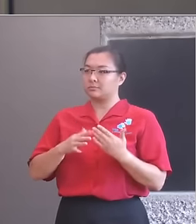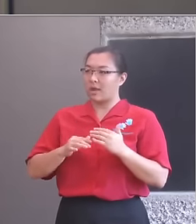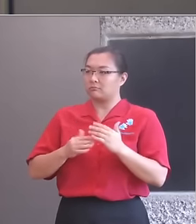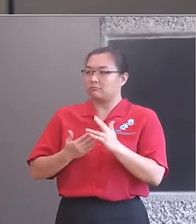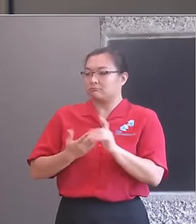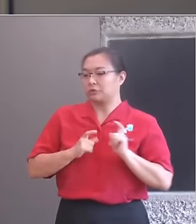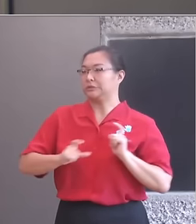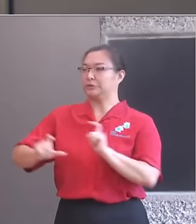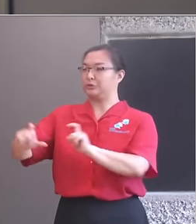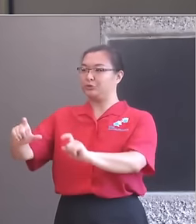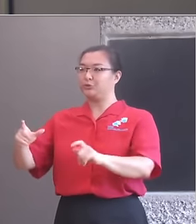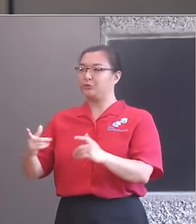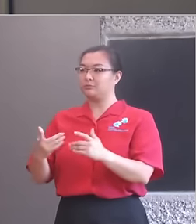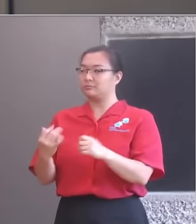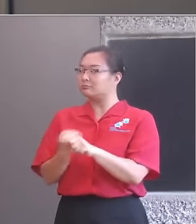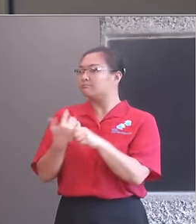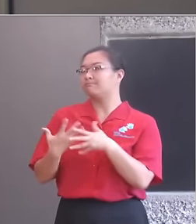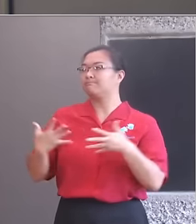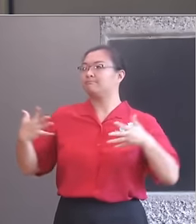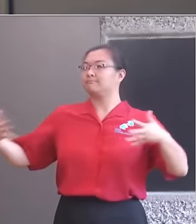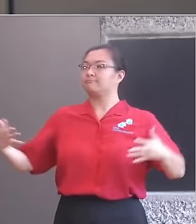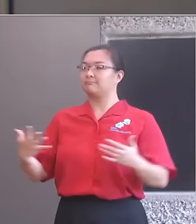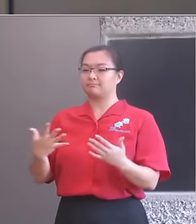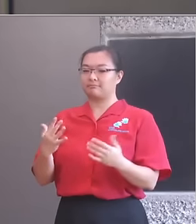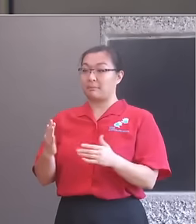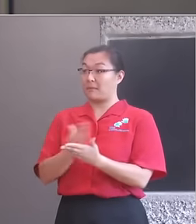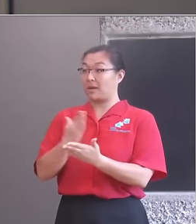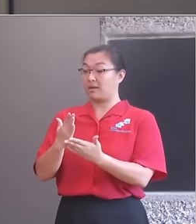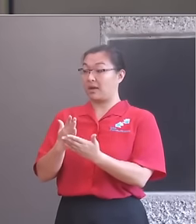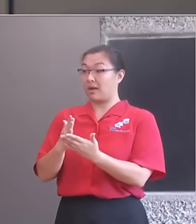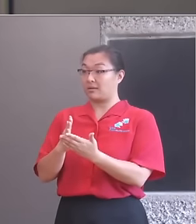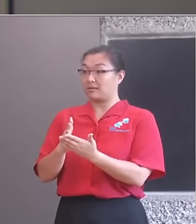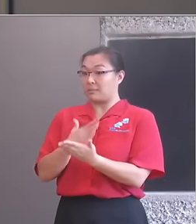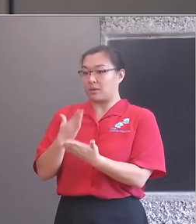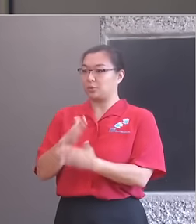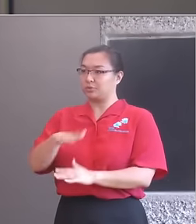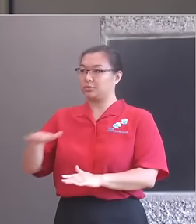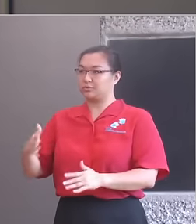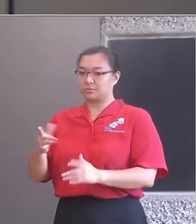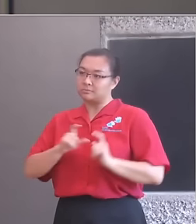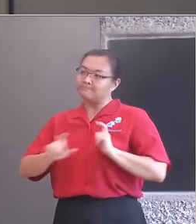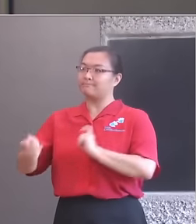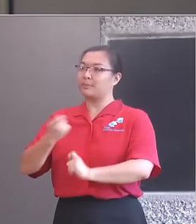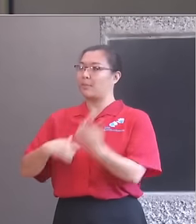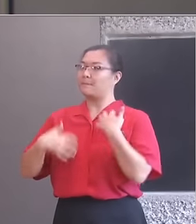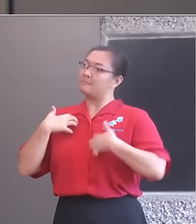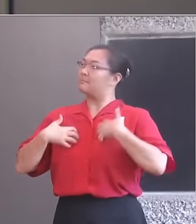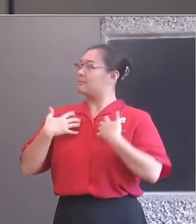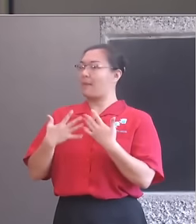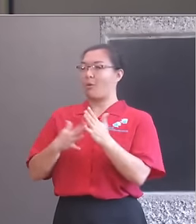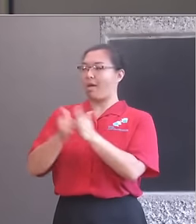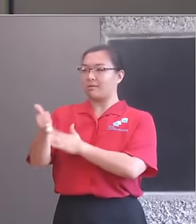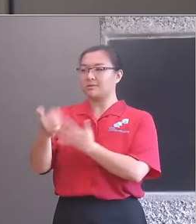participate and become passionate about culture and heritage. And we're going to carry on this journey because, as you know, we're hoping